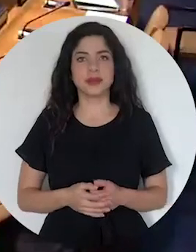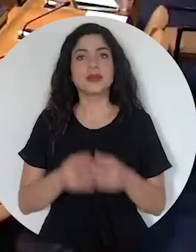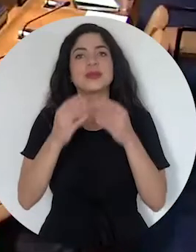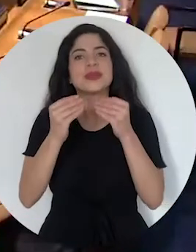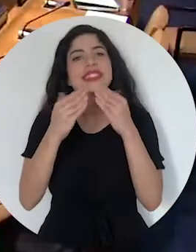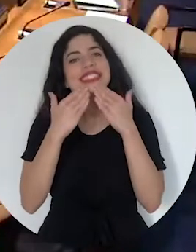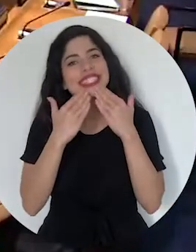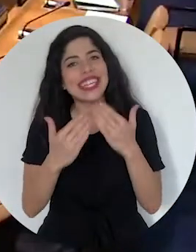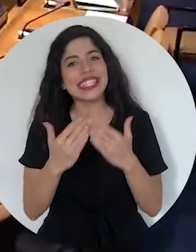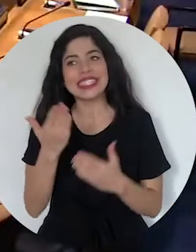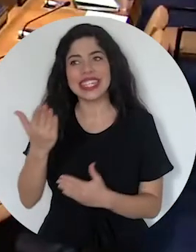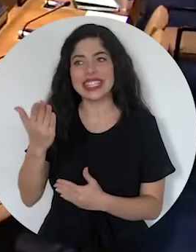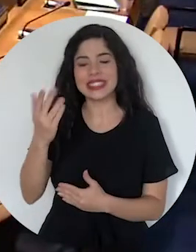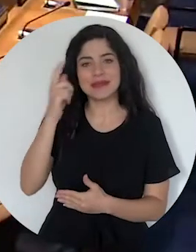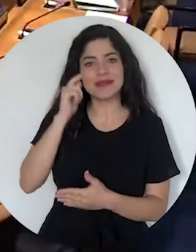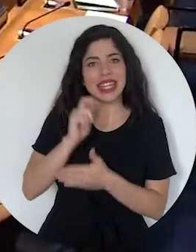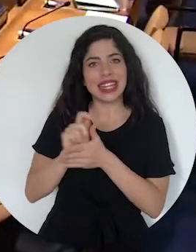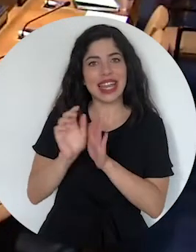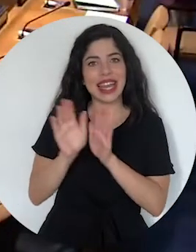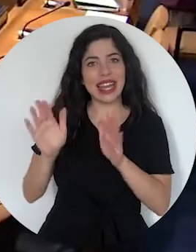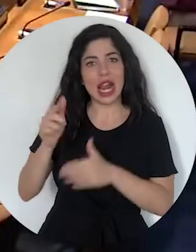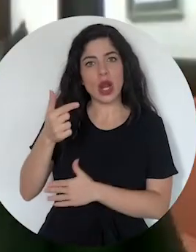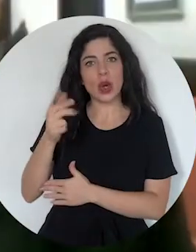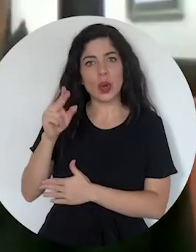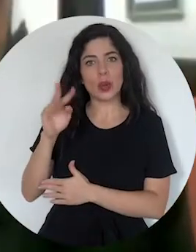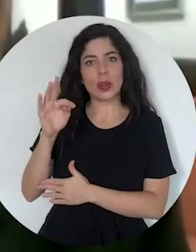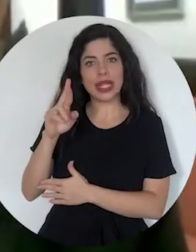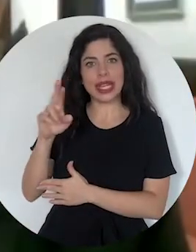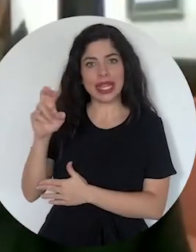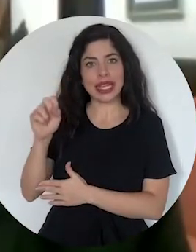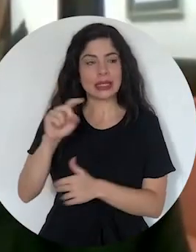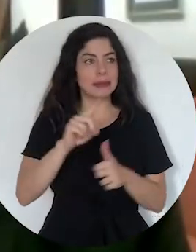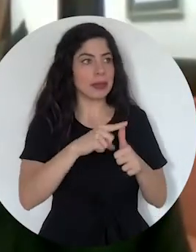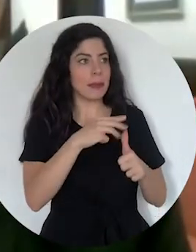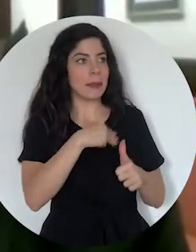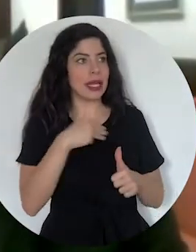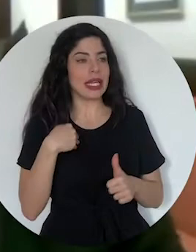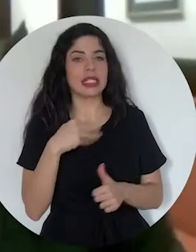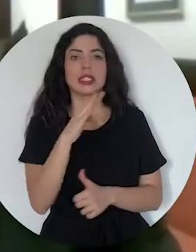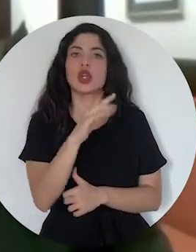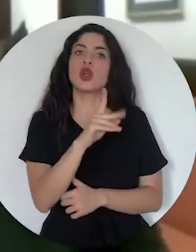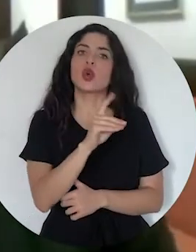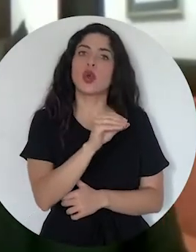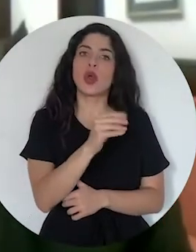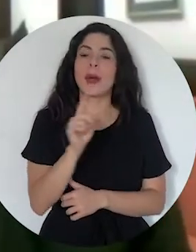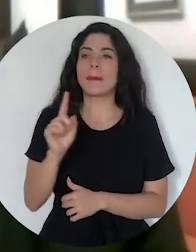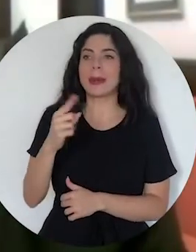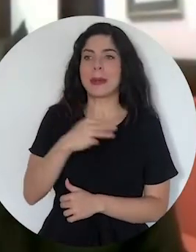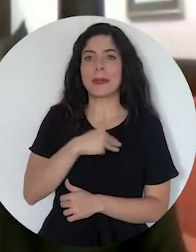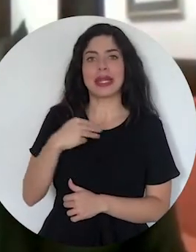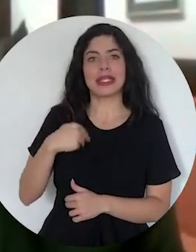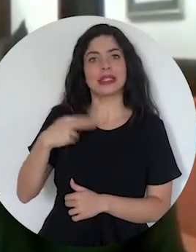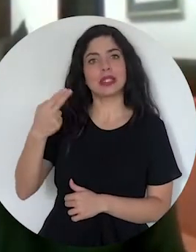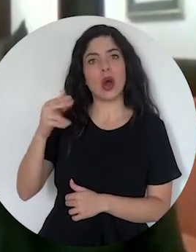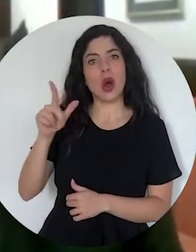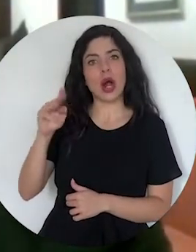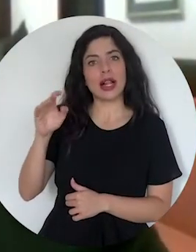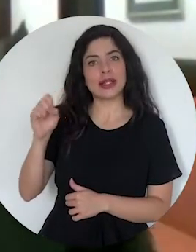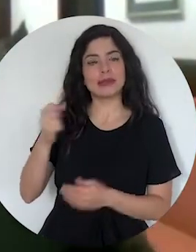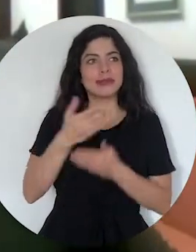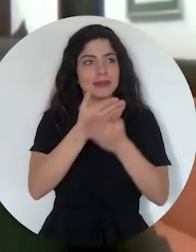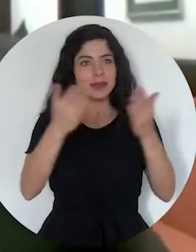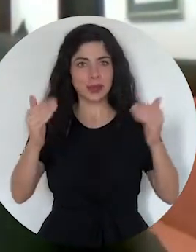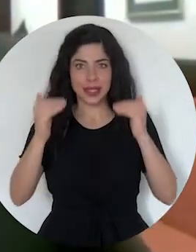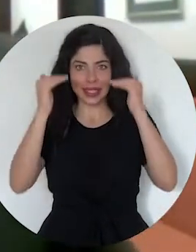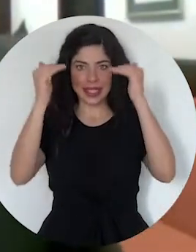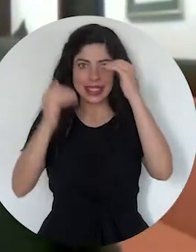Thank you very much, Secretary General Guterres, Prime Minister Trudeau, Prime Minister Holmes, Your